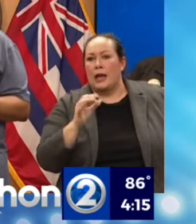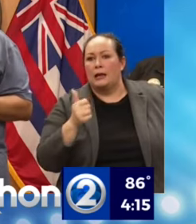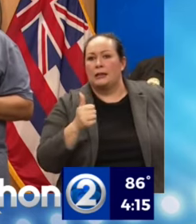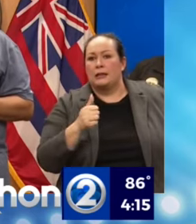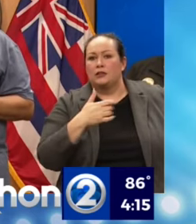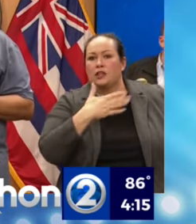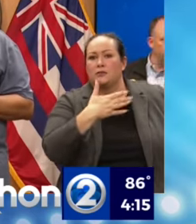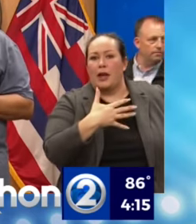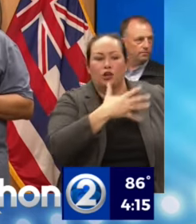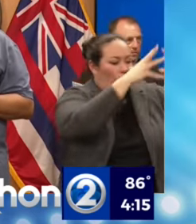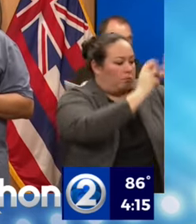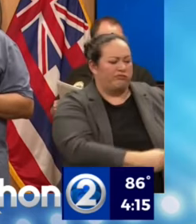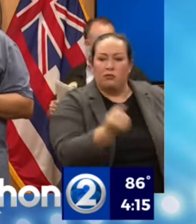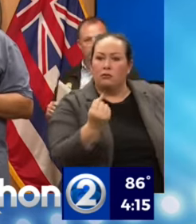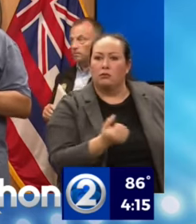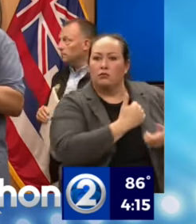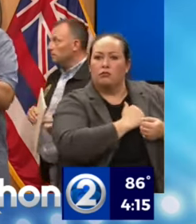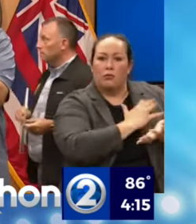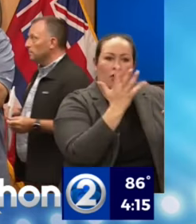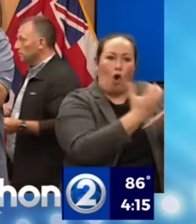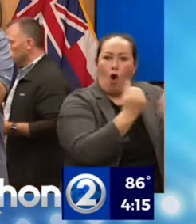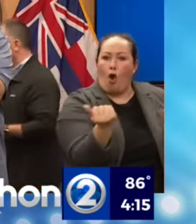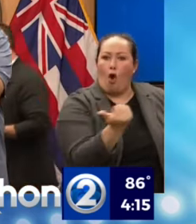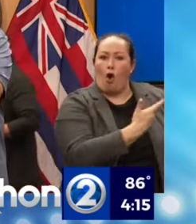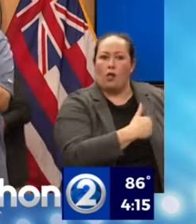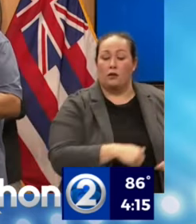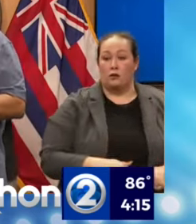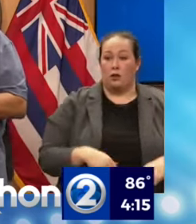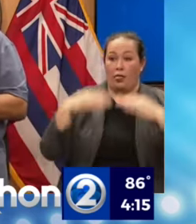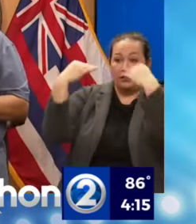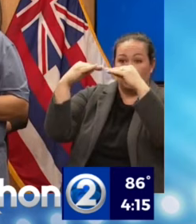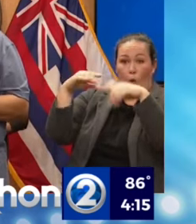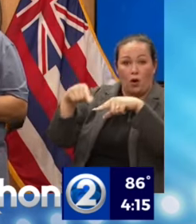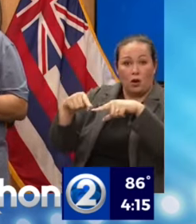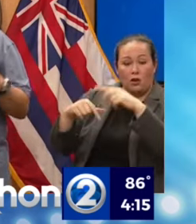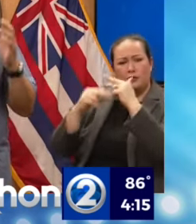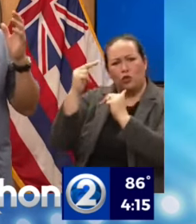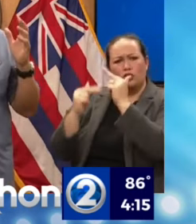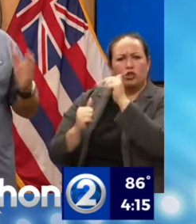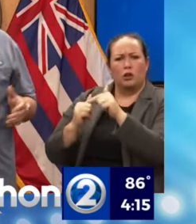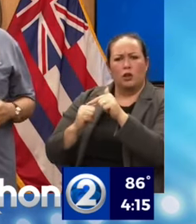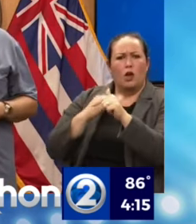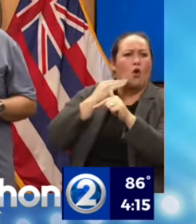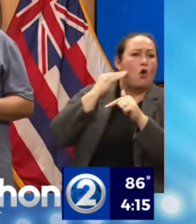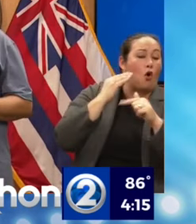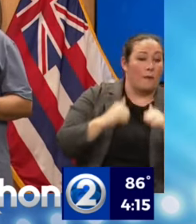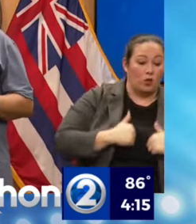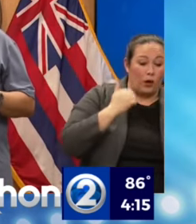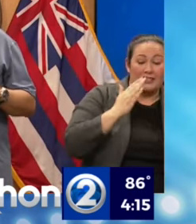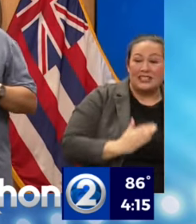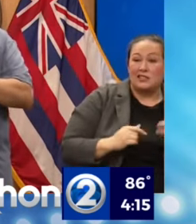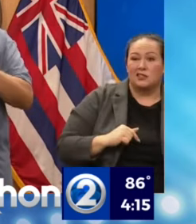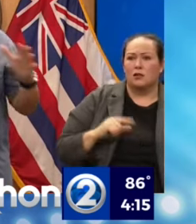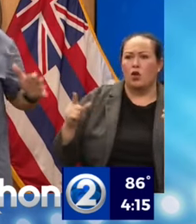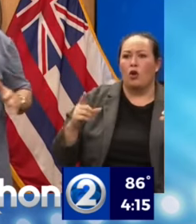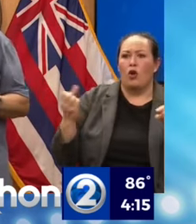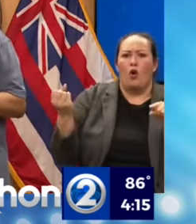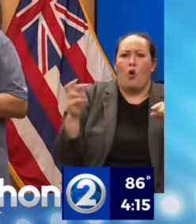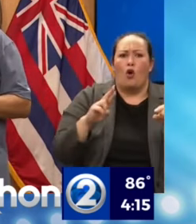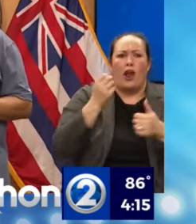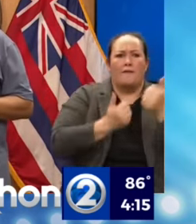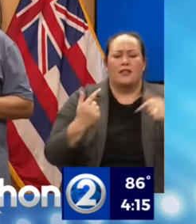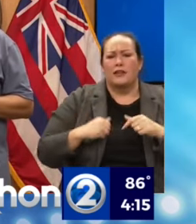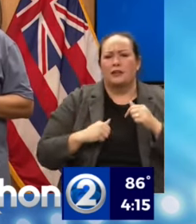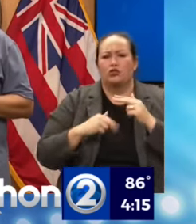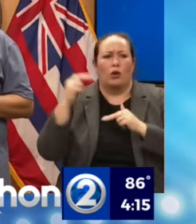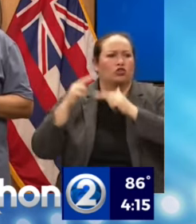it doesn't matter because the whole thing is gone. There's a store. We're going count that as a structure. A home as a residence. We just want to call everything